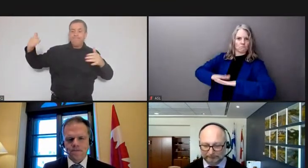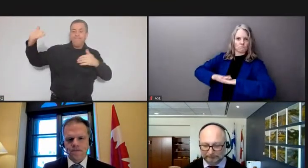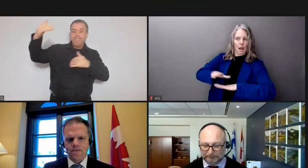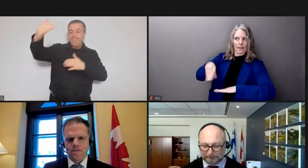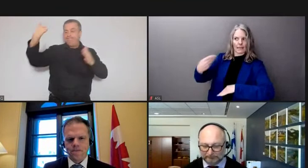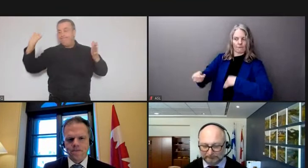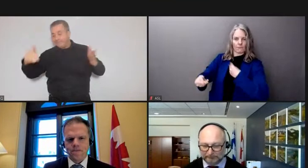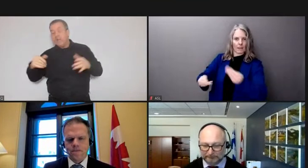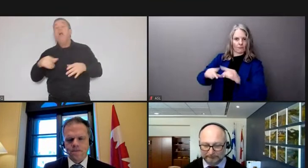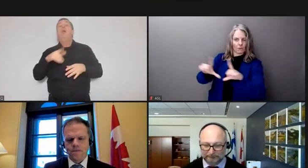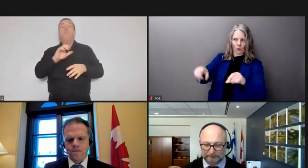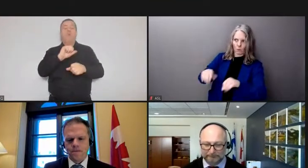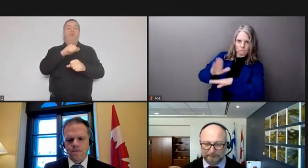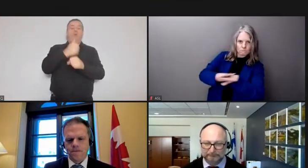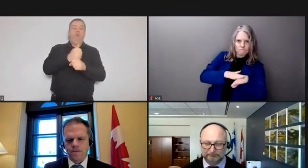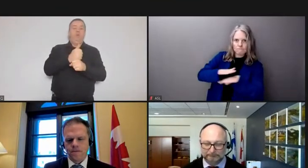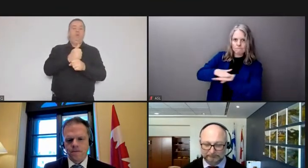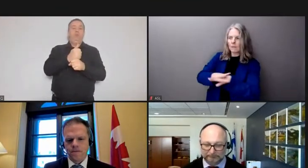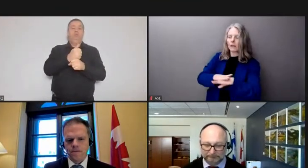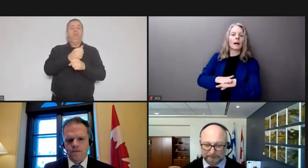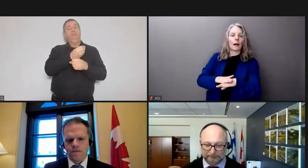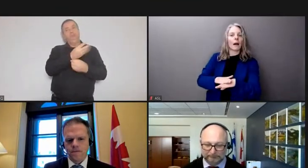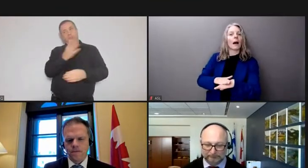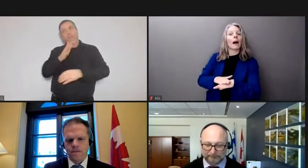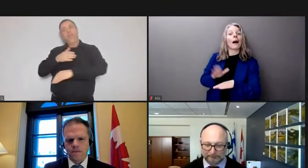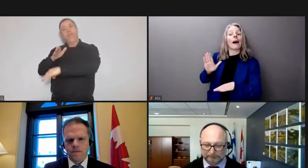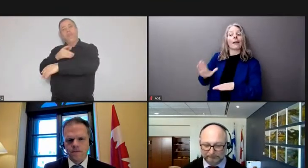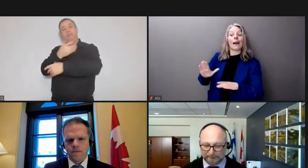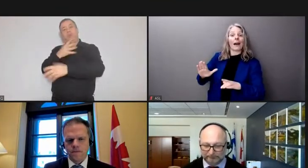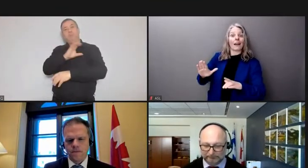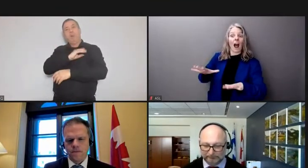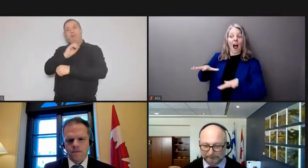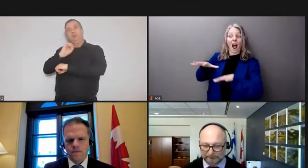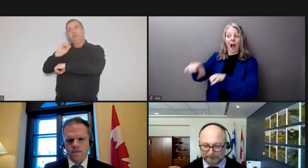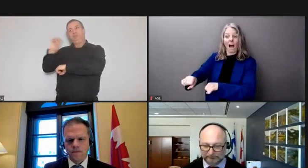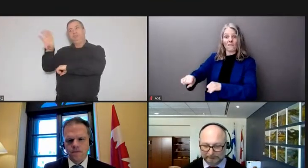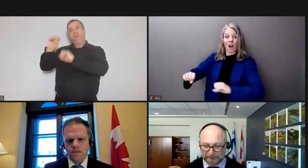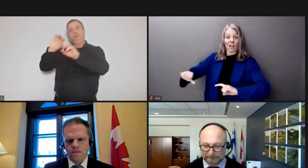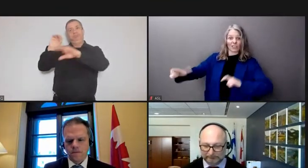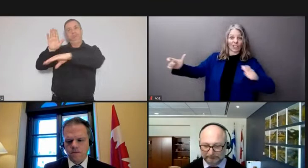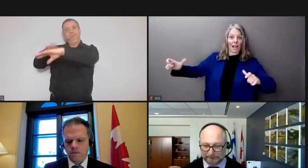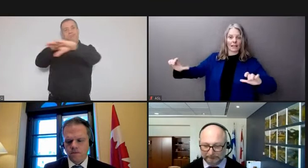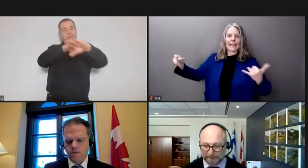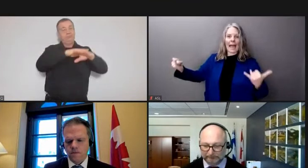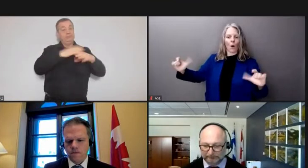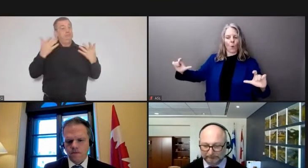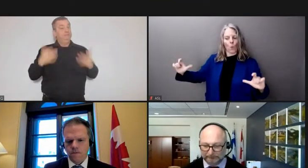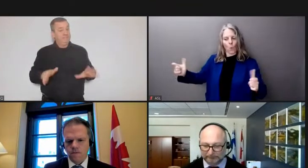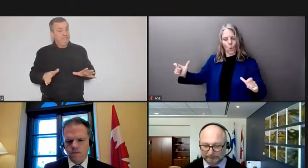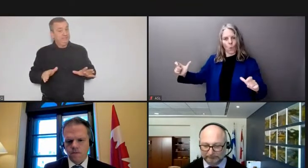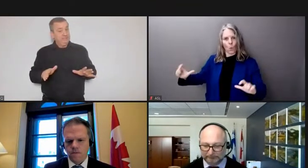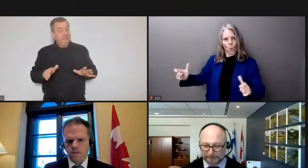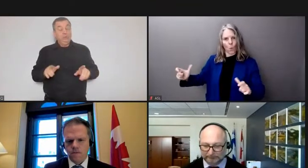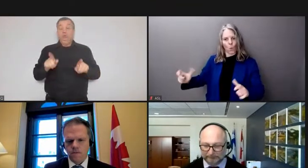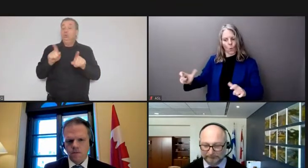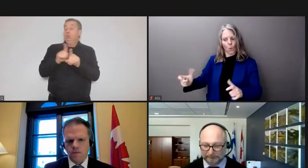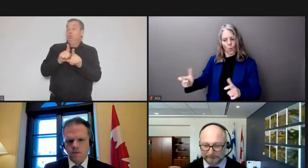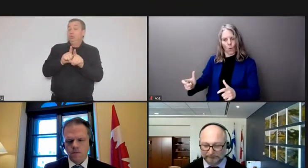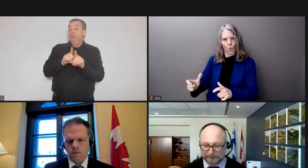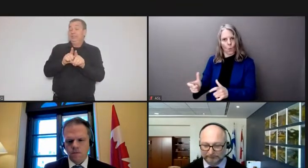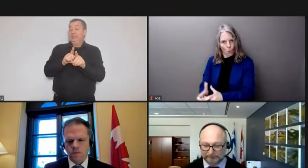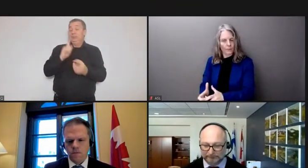that we're reducing the footprint of the illegal blockade as much as possible before these enforcement operations